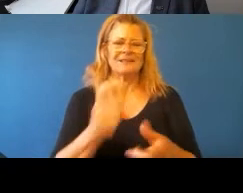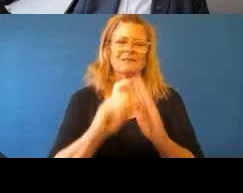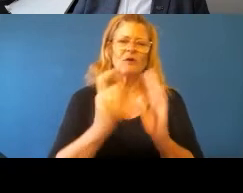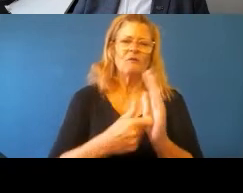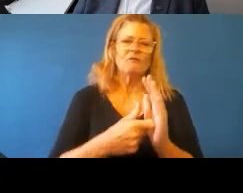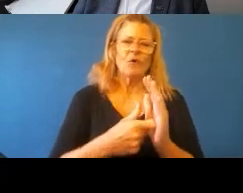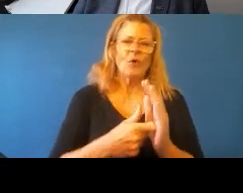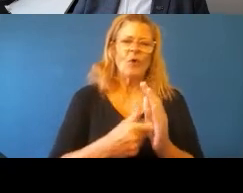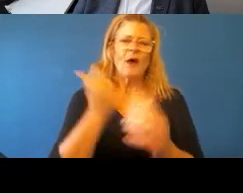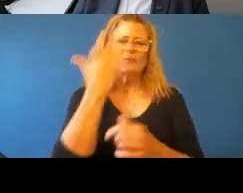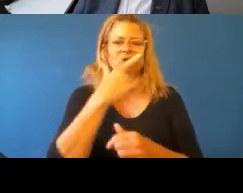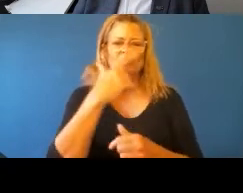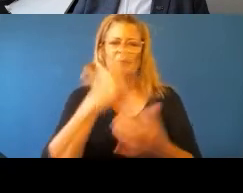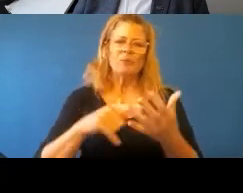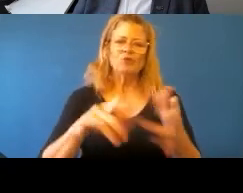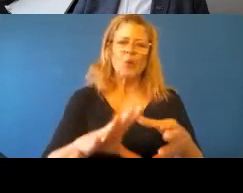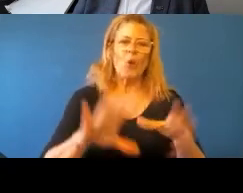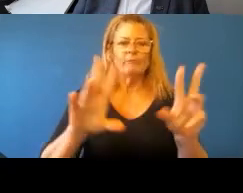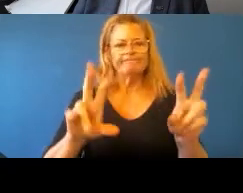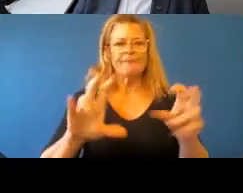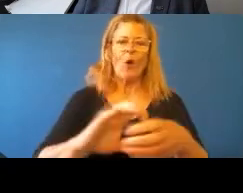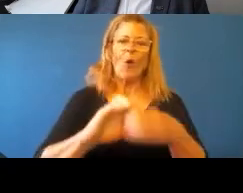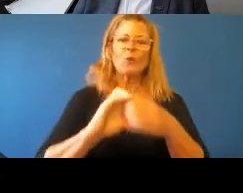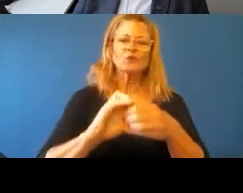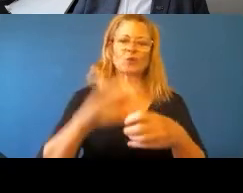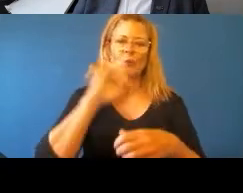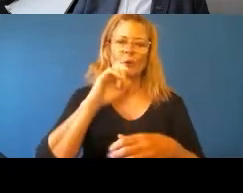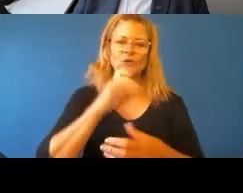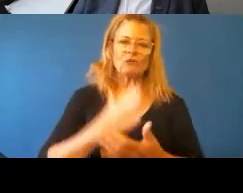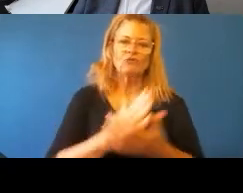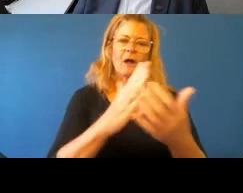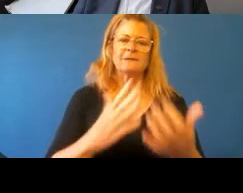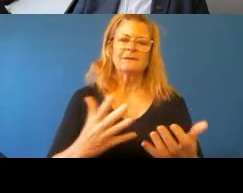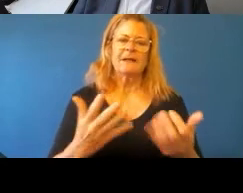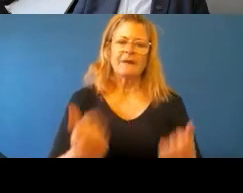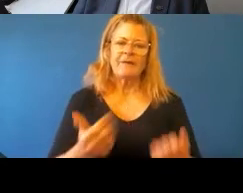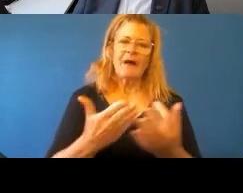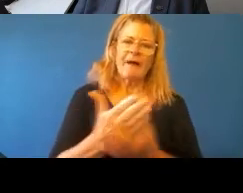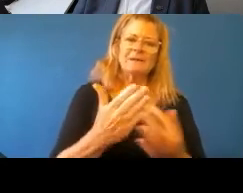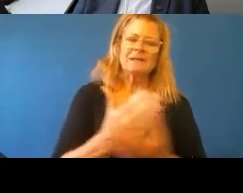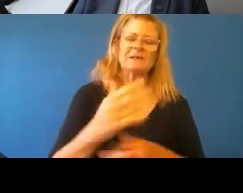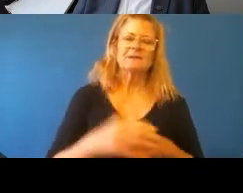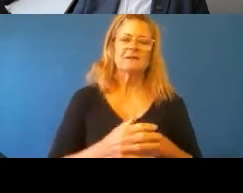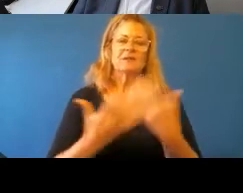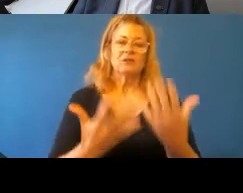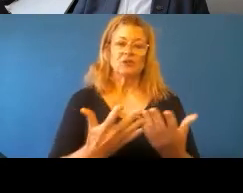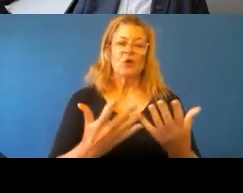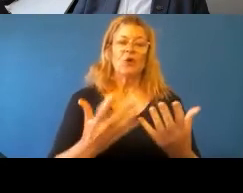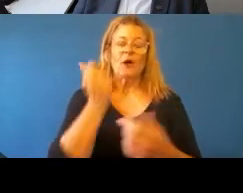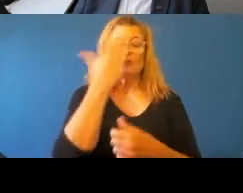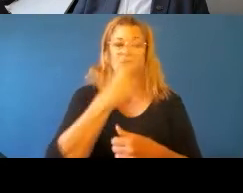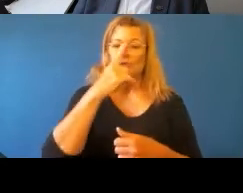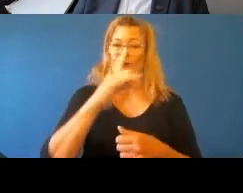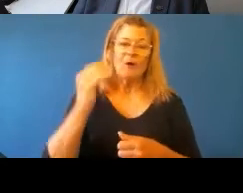in water management. So there's been a legacy of leadership and persistence from Aboriginal people.